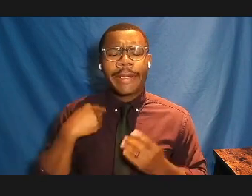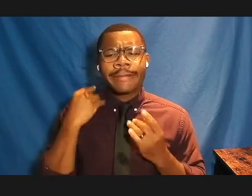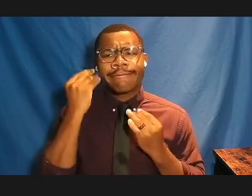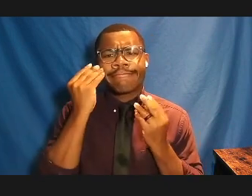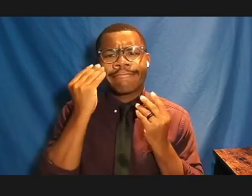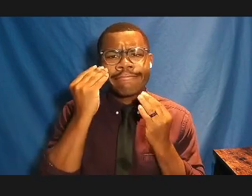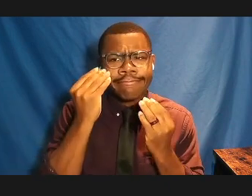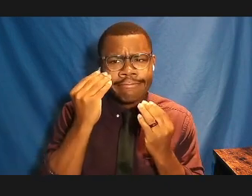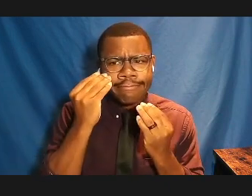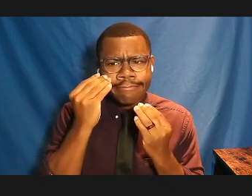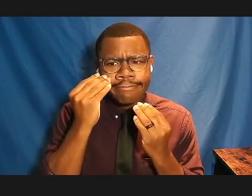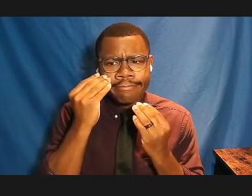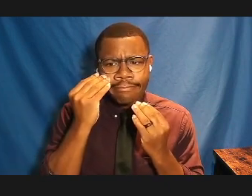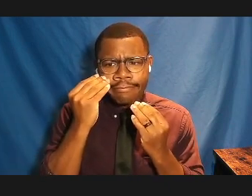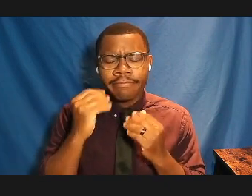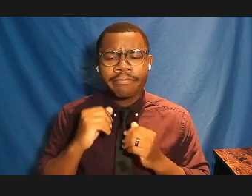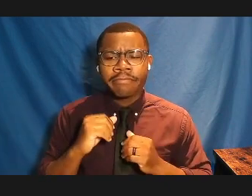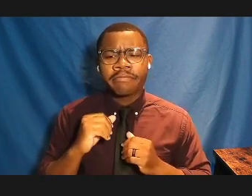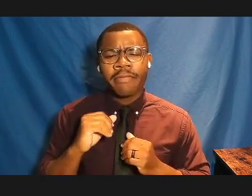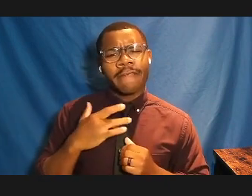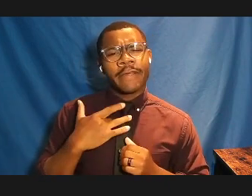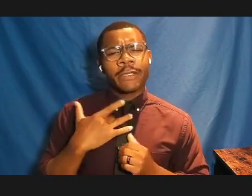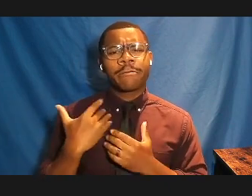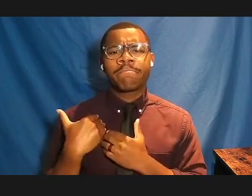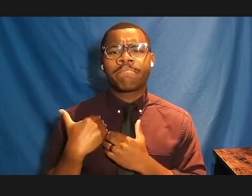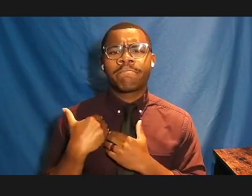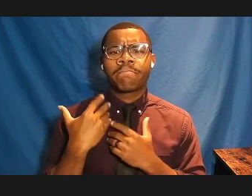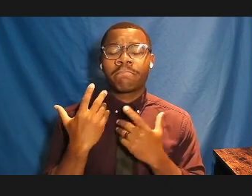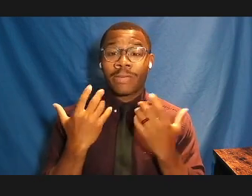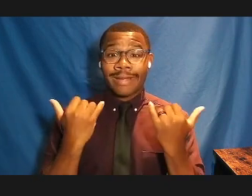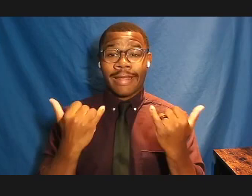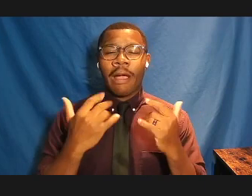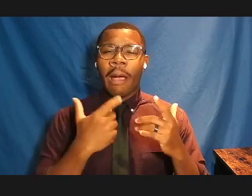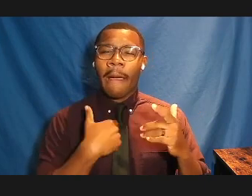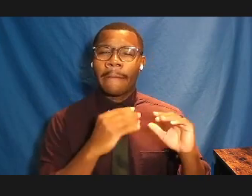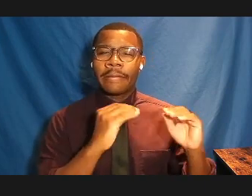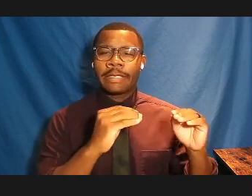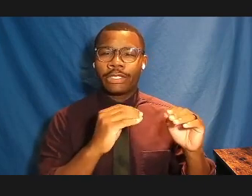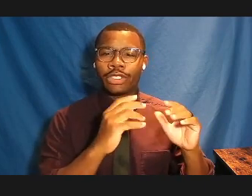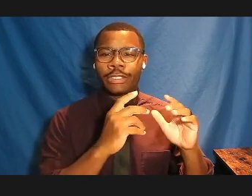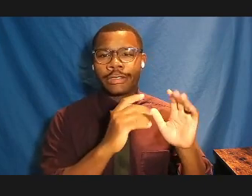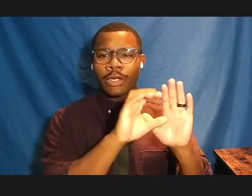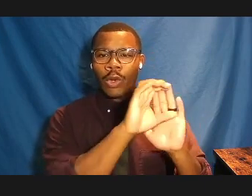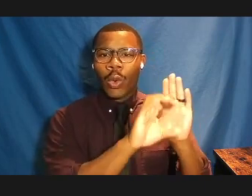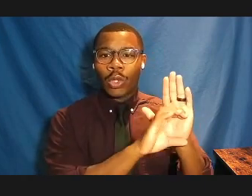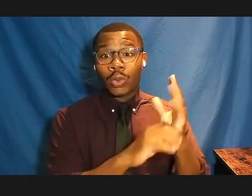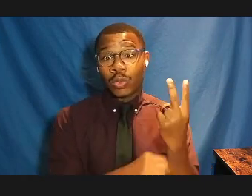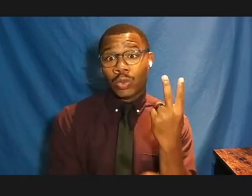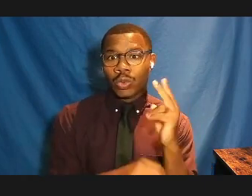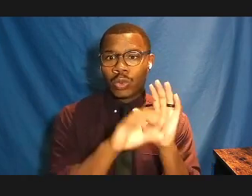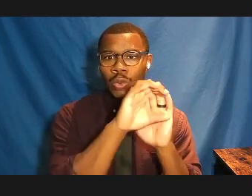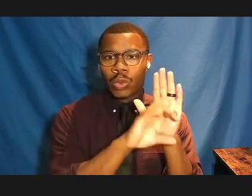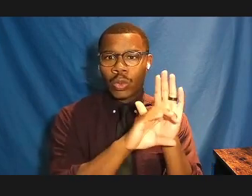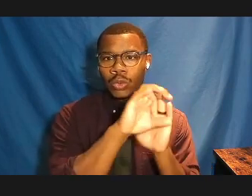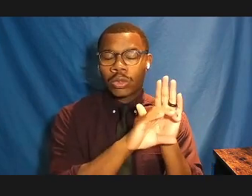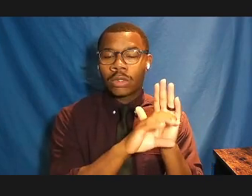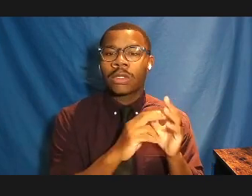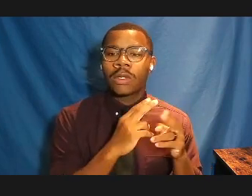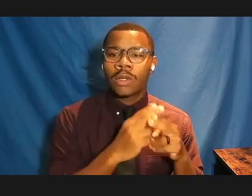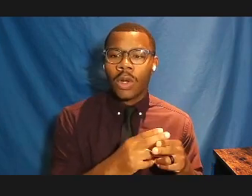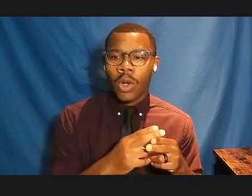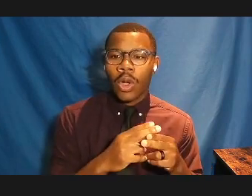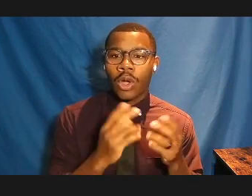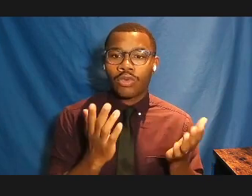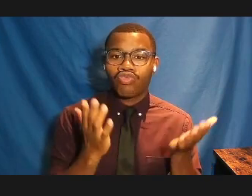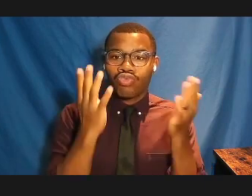which, I'm teaching a course right now called Two Courses, Race, Food, and Justice,